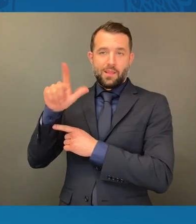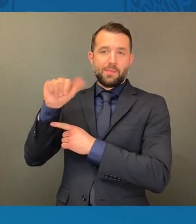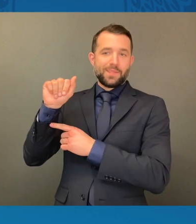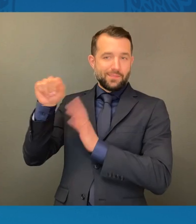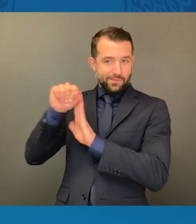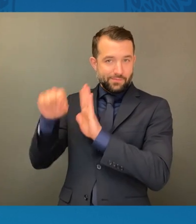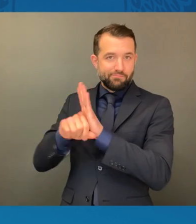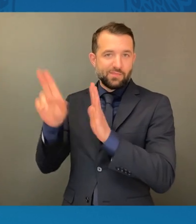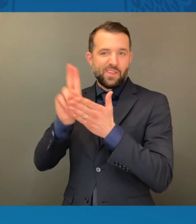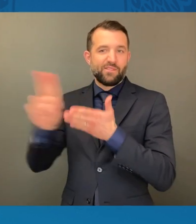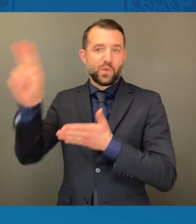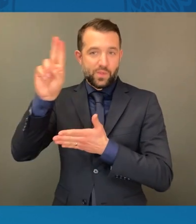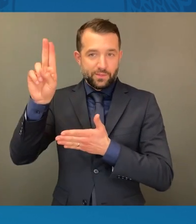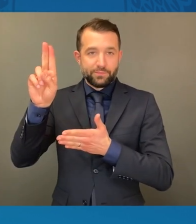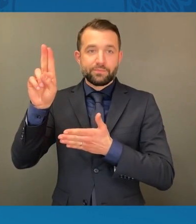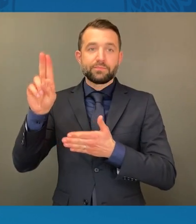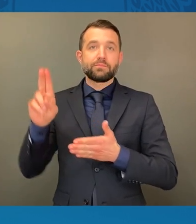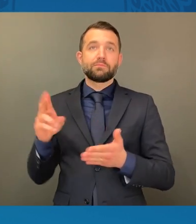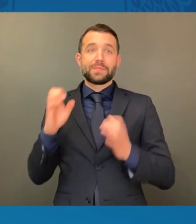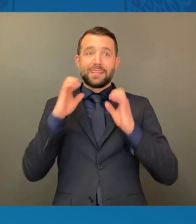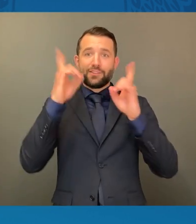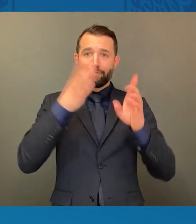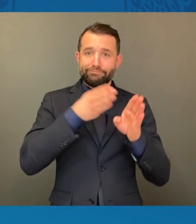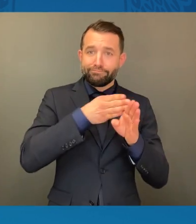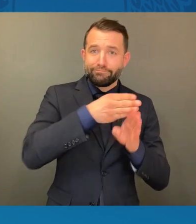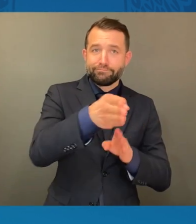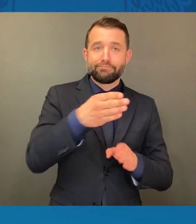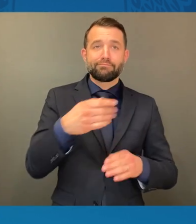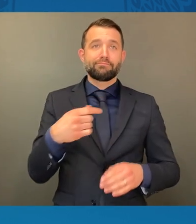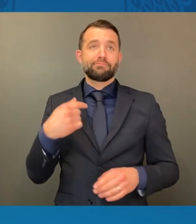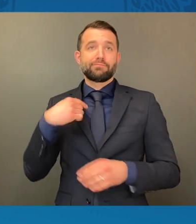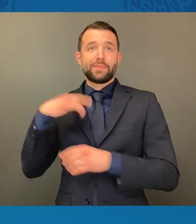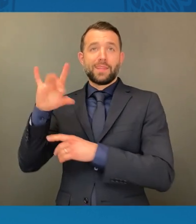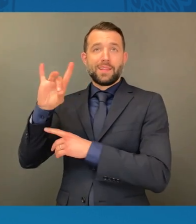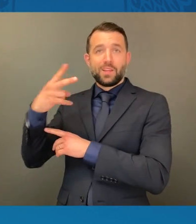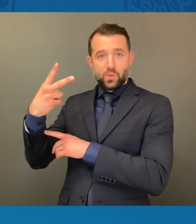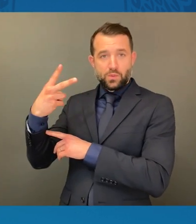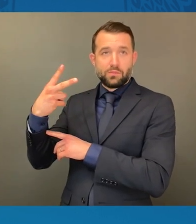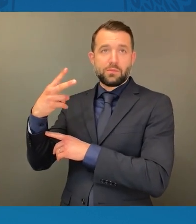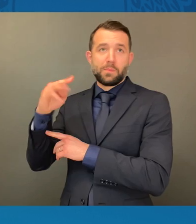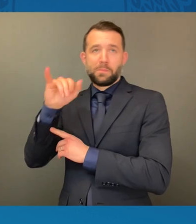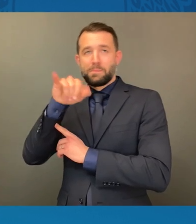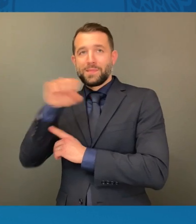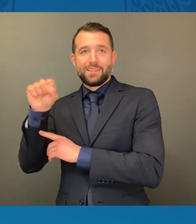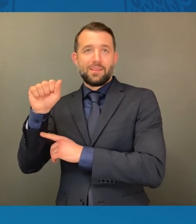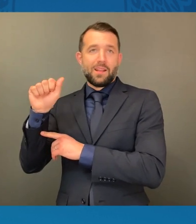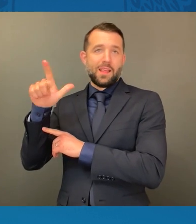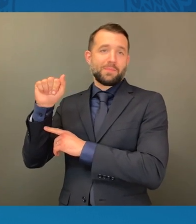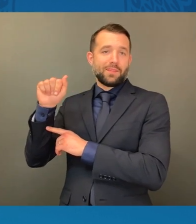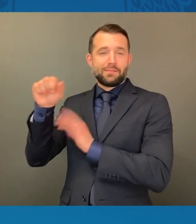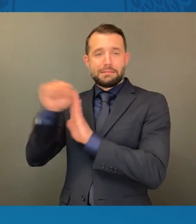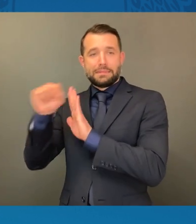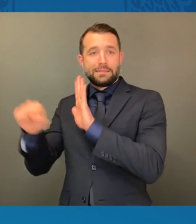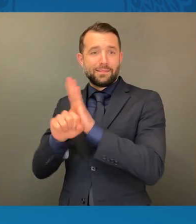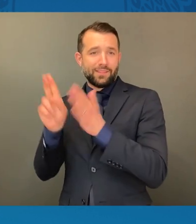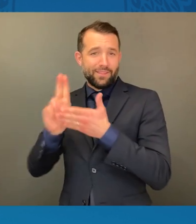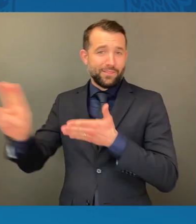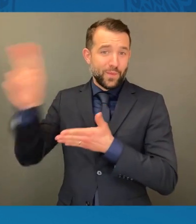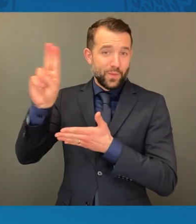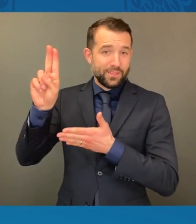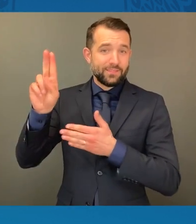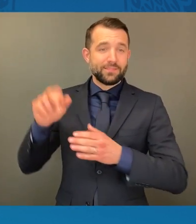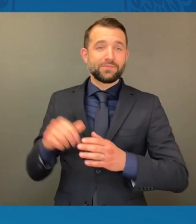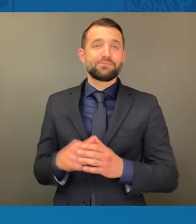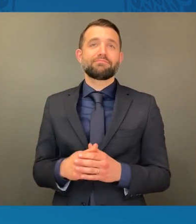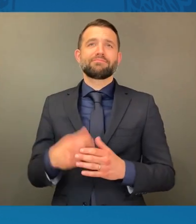I currently serve as the 82nd Miss Alabama State University. I would also like to add that